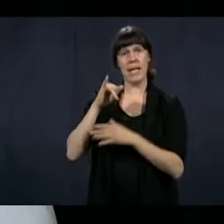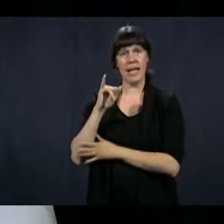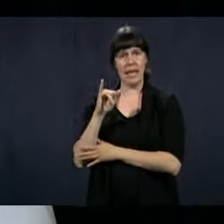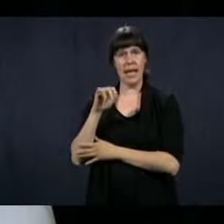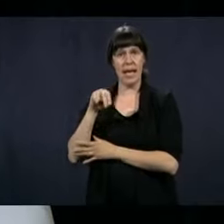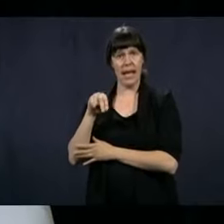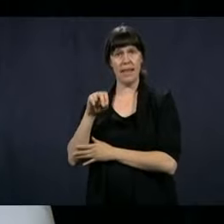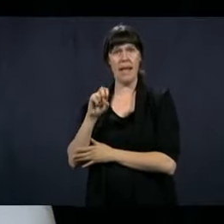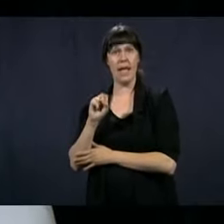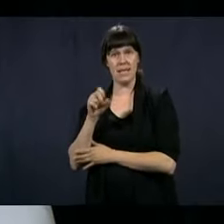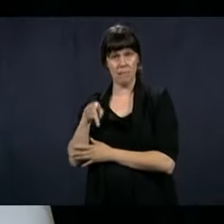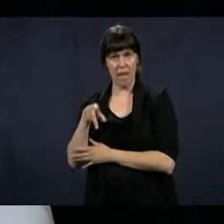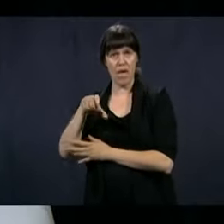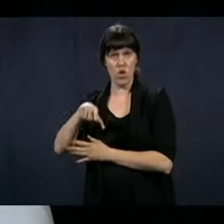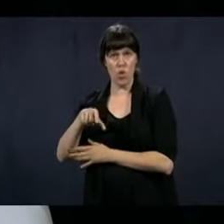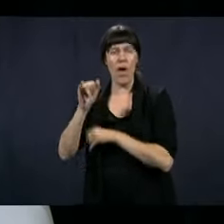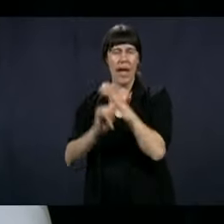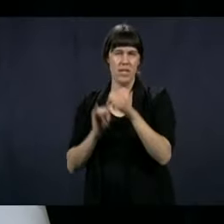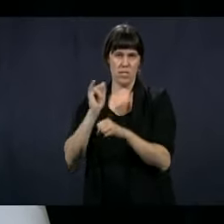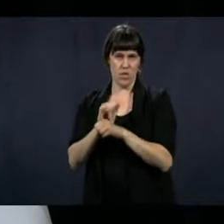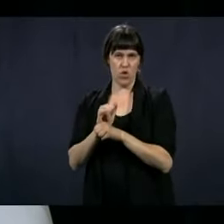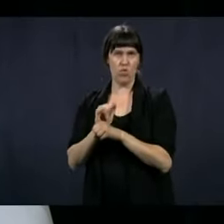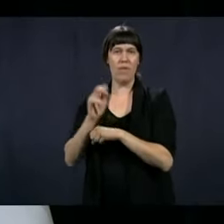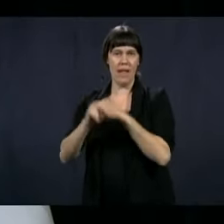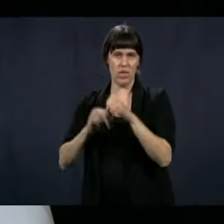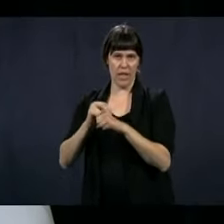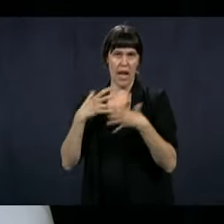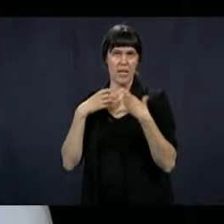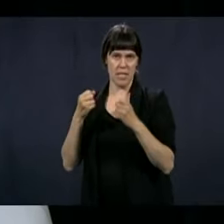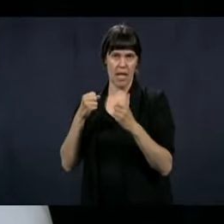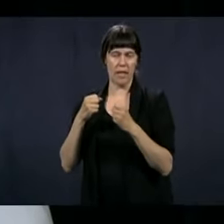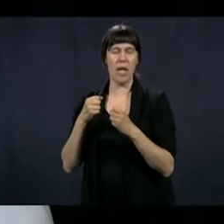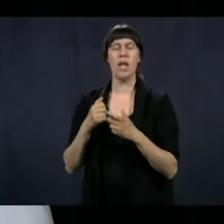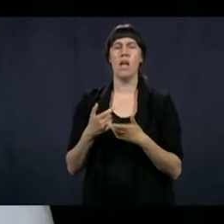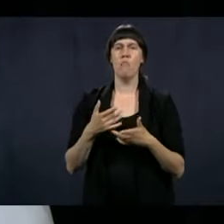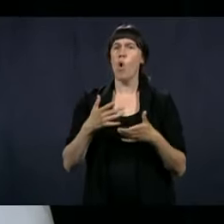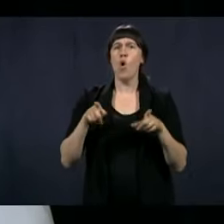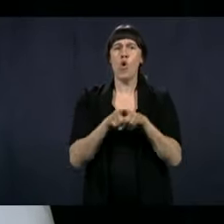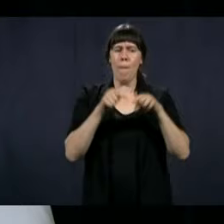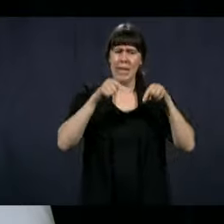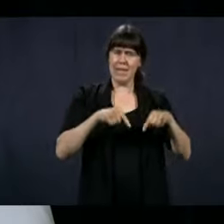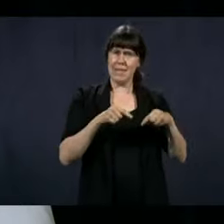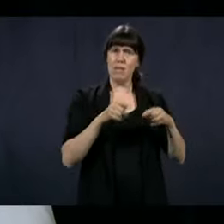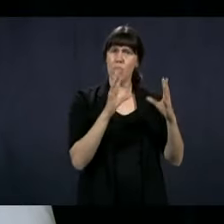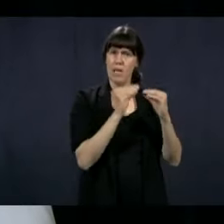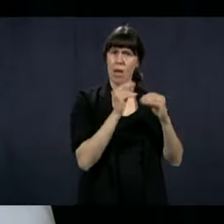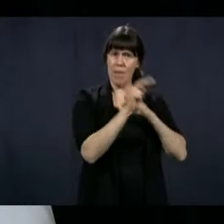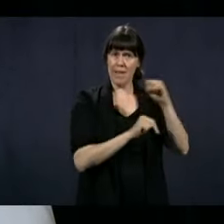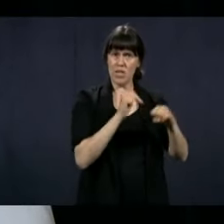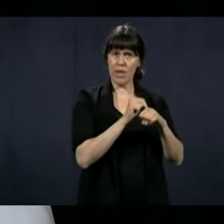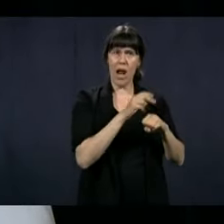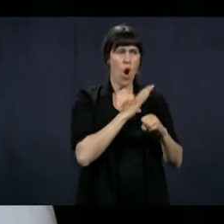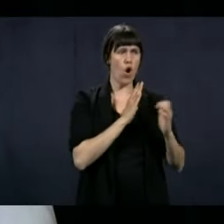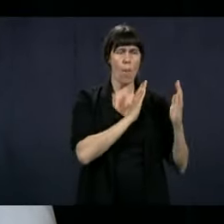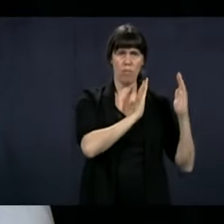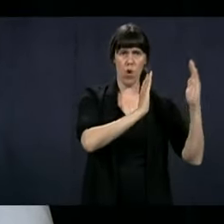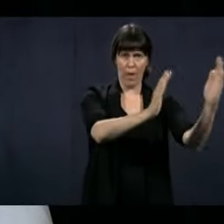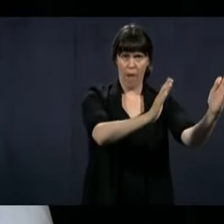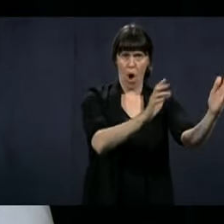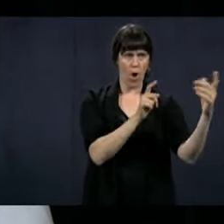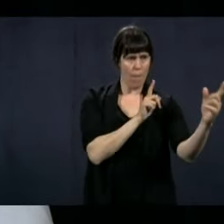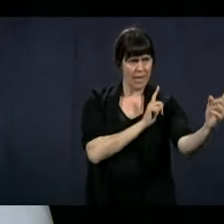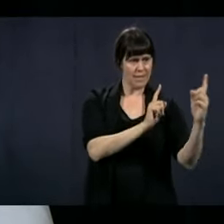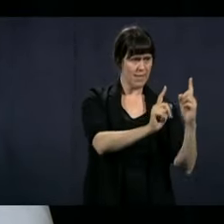the guidelines from the INSPQ, so like what we see here at the National Assembly, there's circulation areas for the common